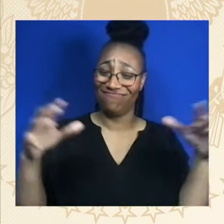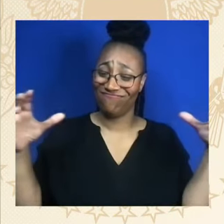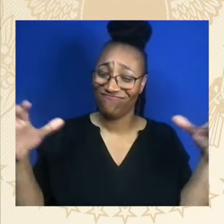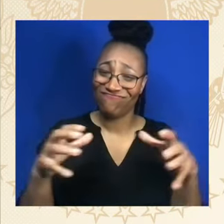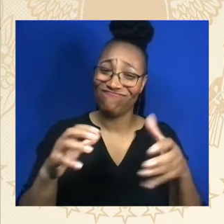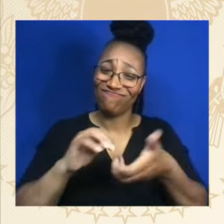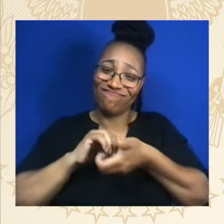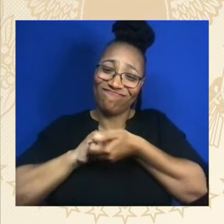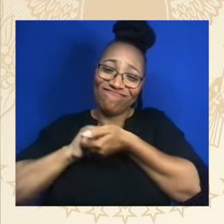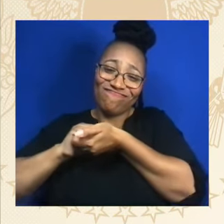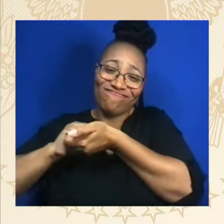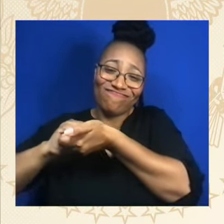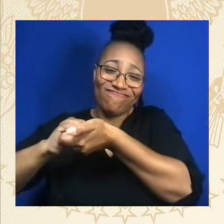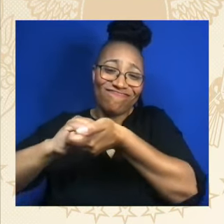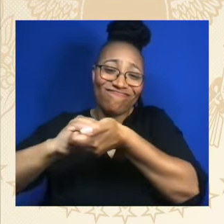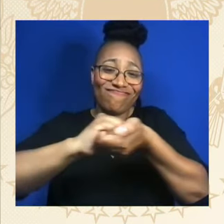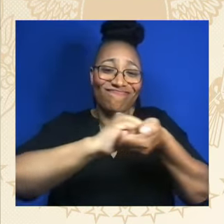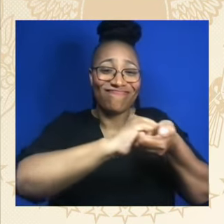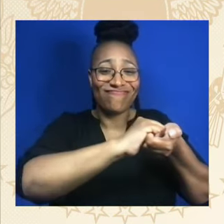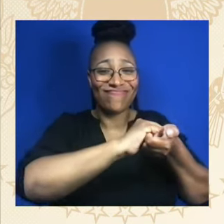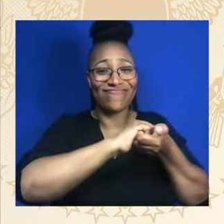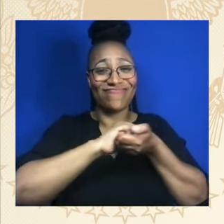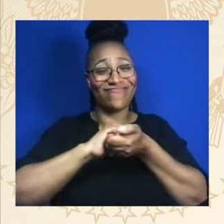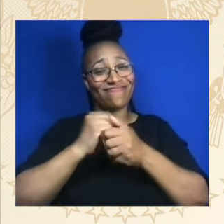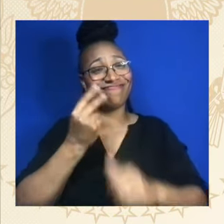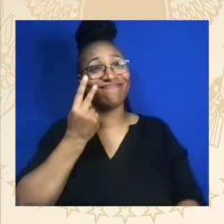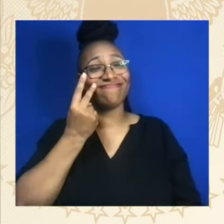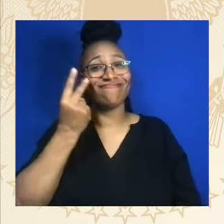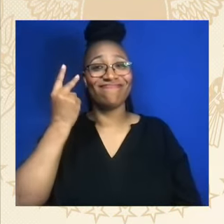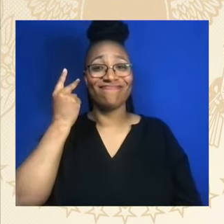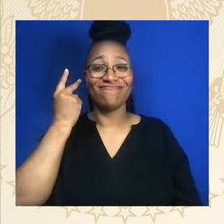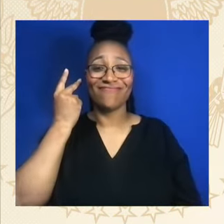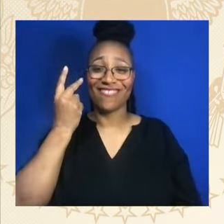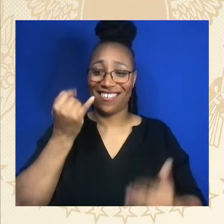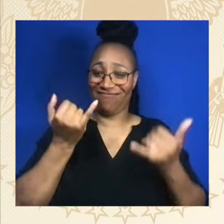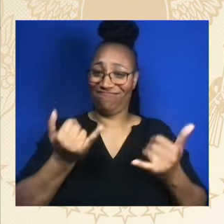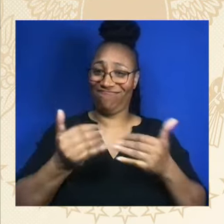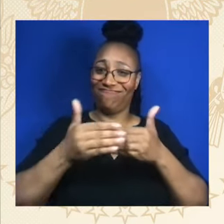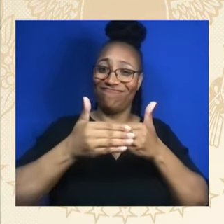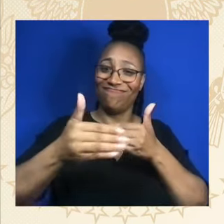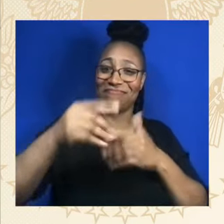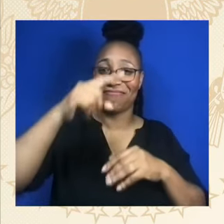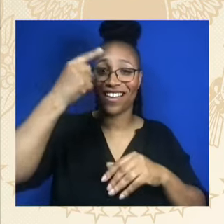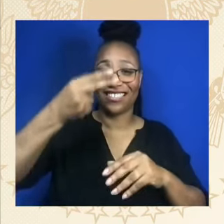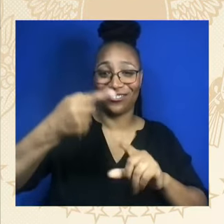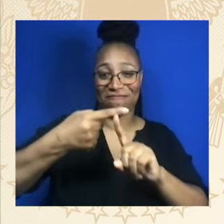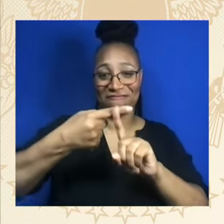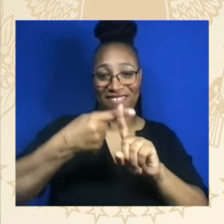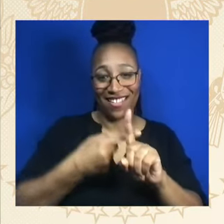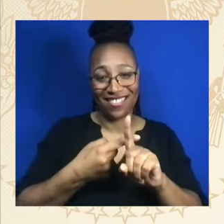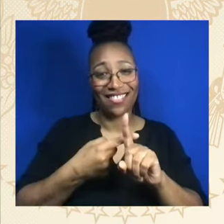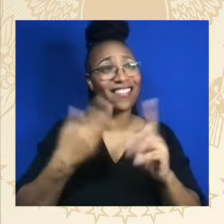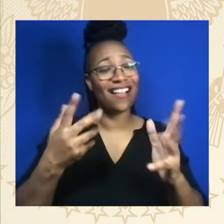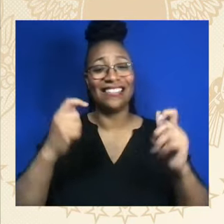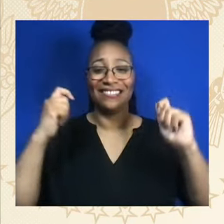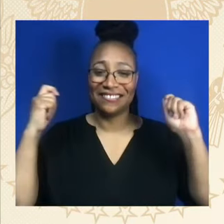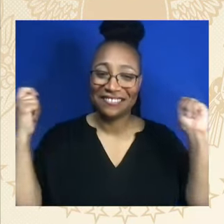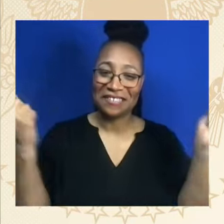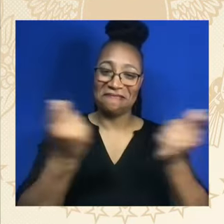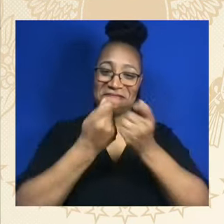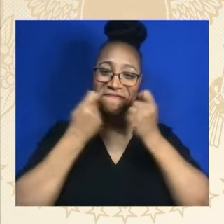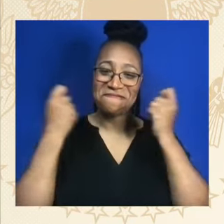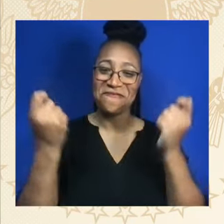we celebrate all of those who, through courage and conviction, through